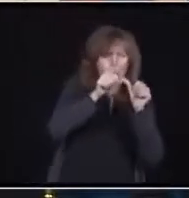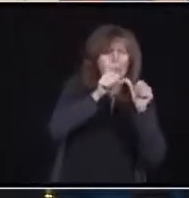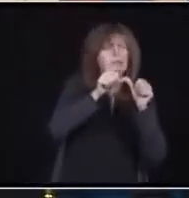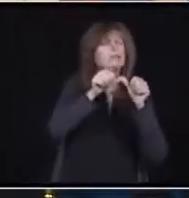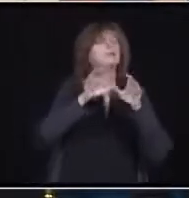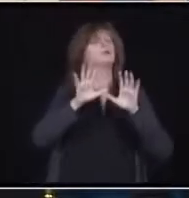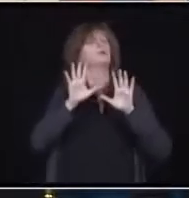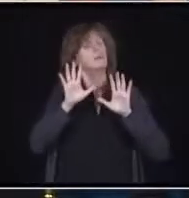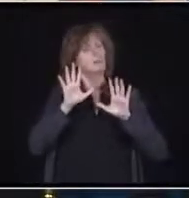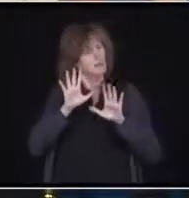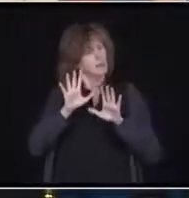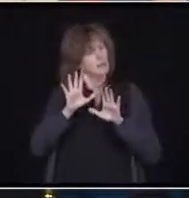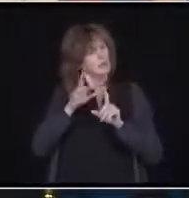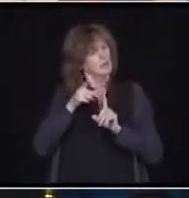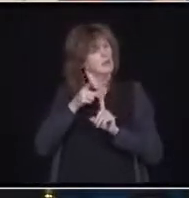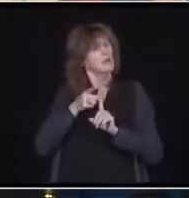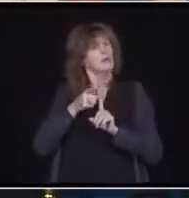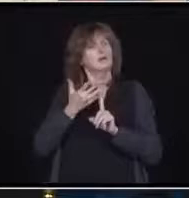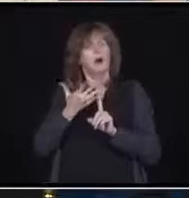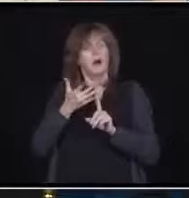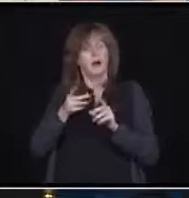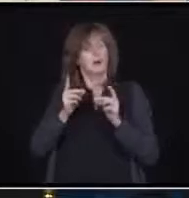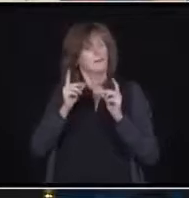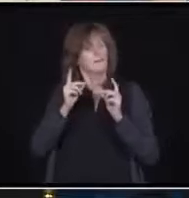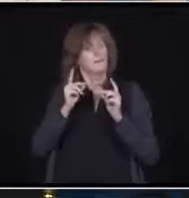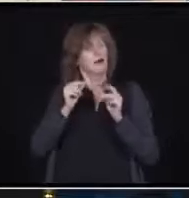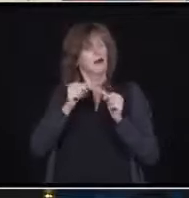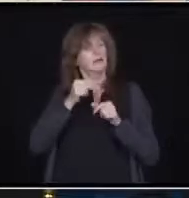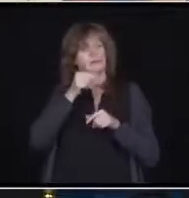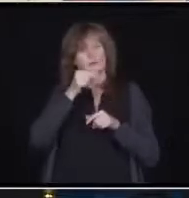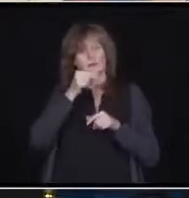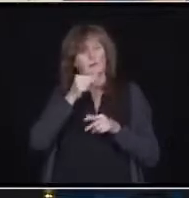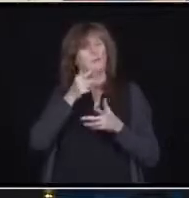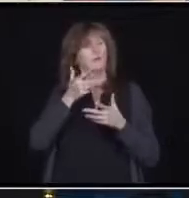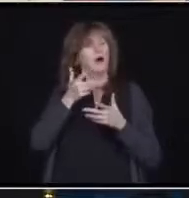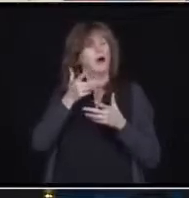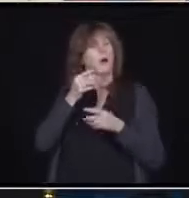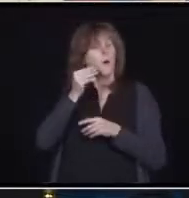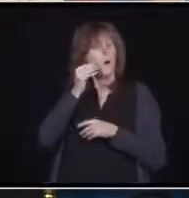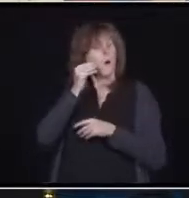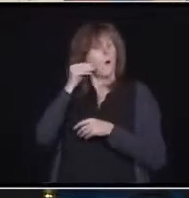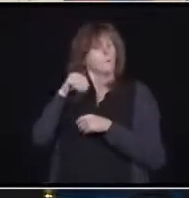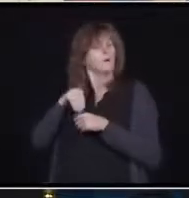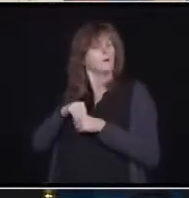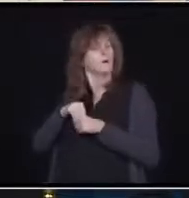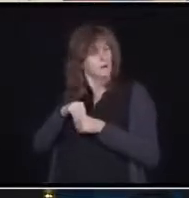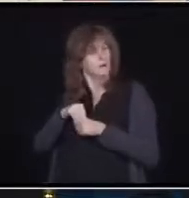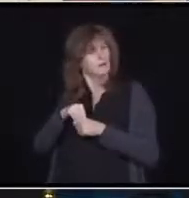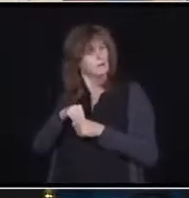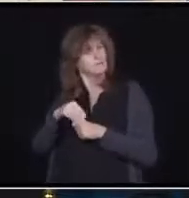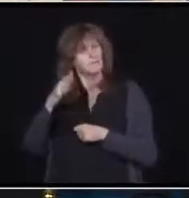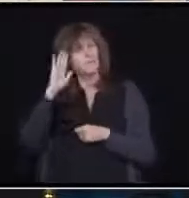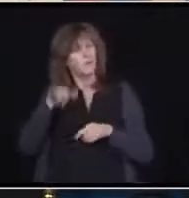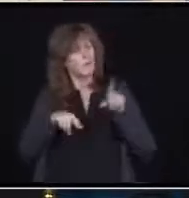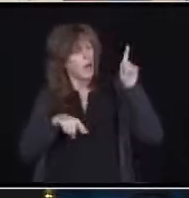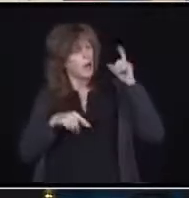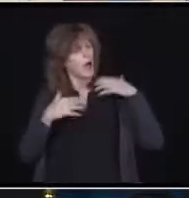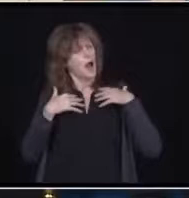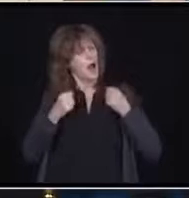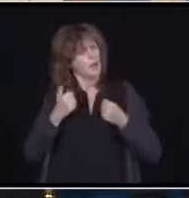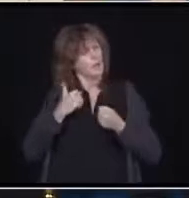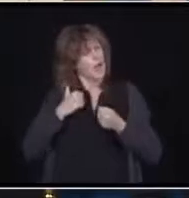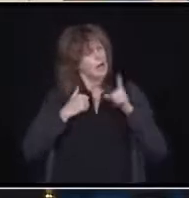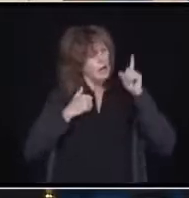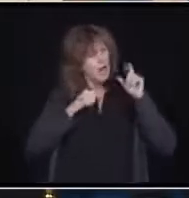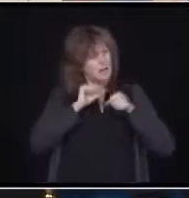is the rapid test at home. And I know Health Canada is working very hard. know the Prime Minister and Deputy Prime Minister are